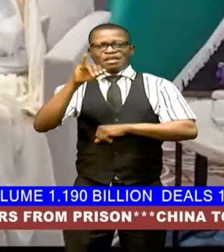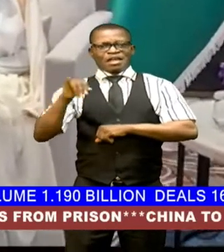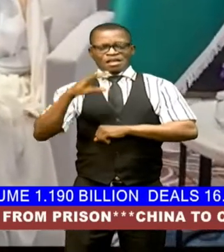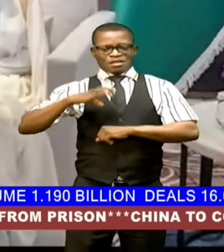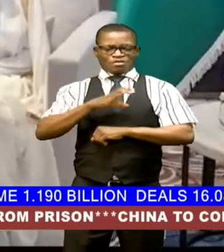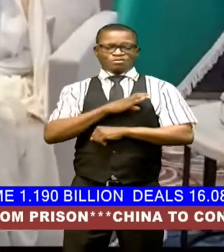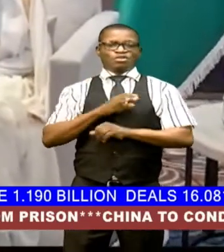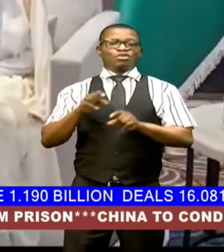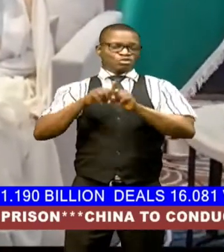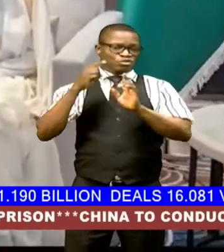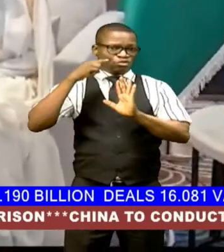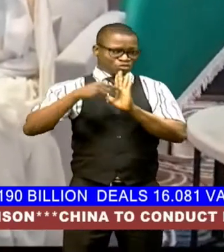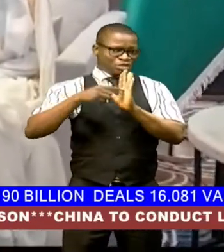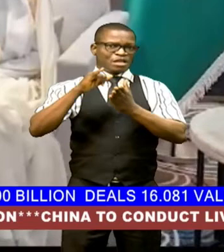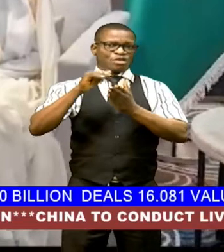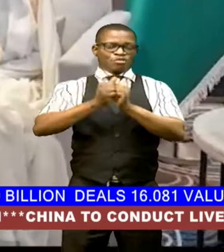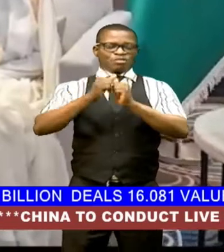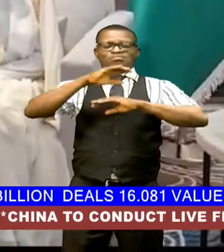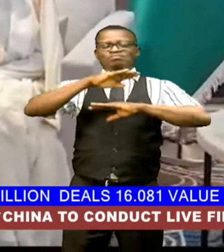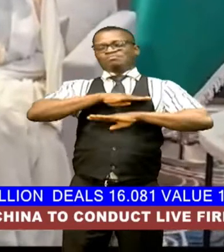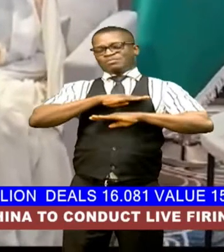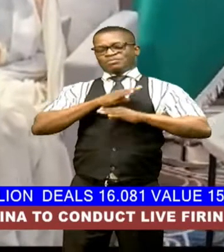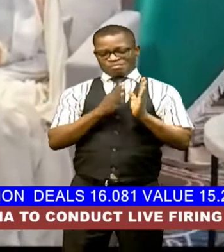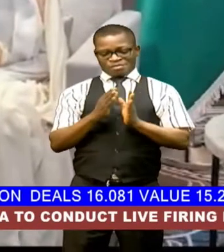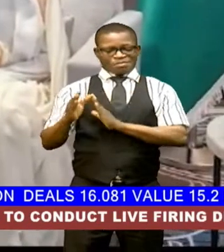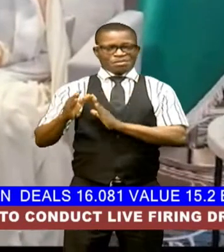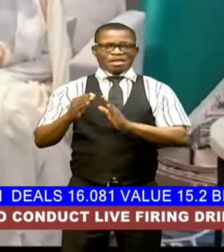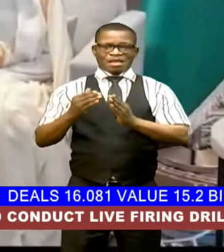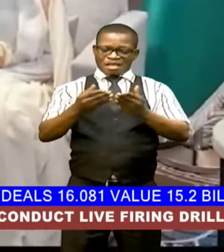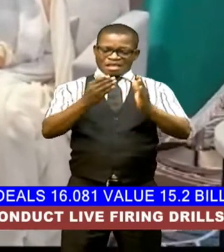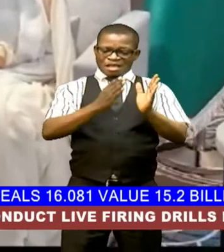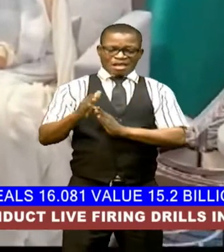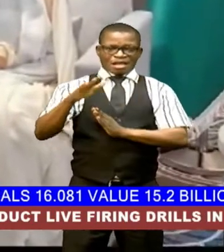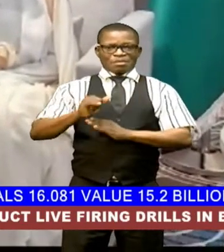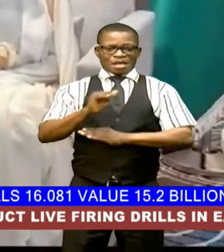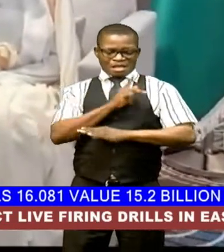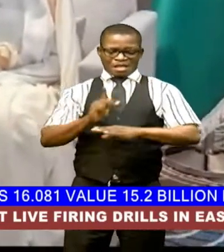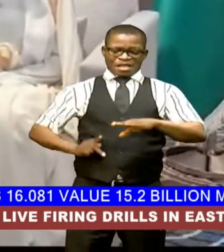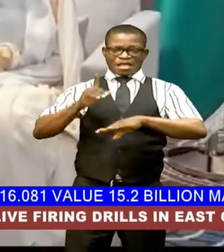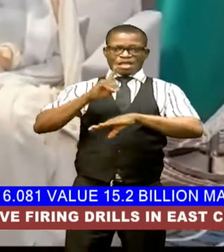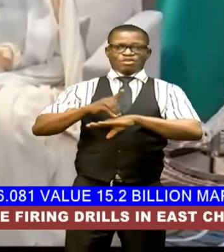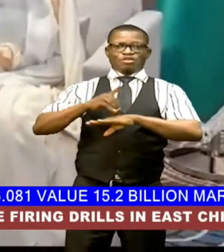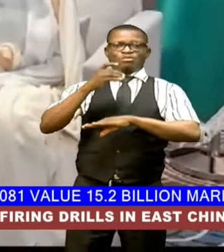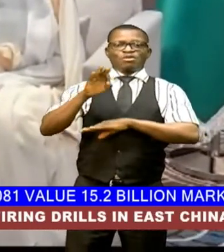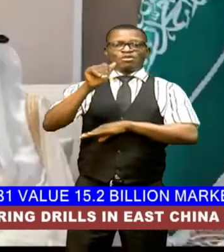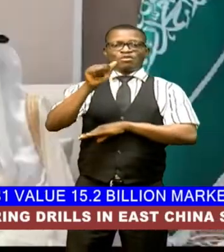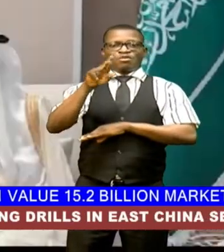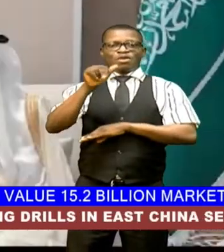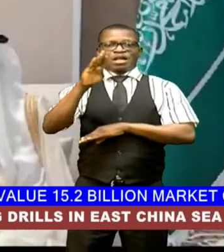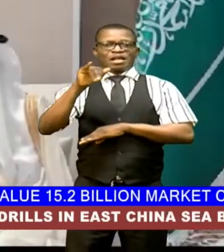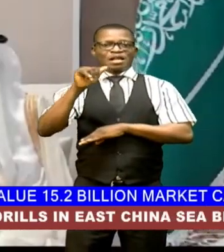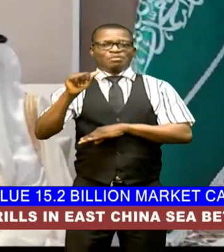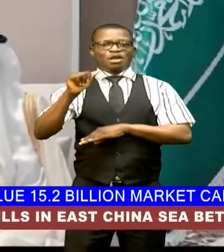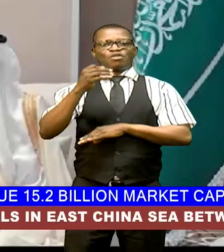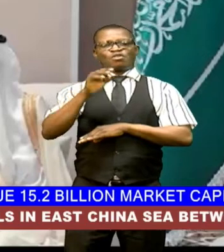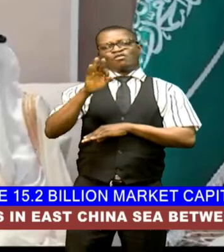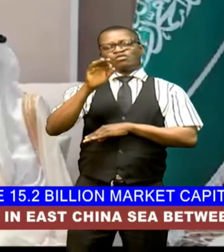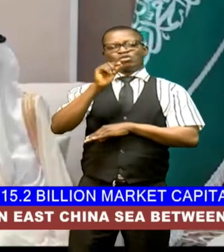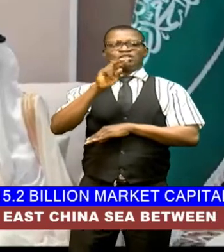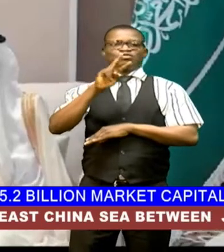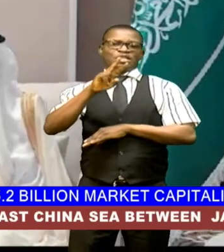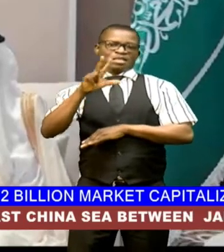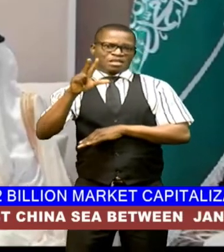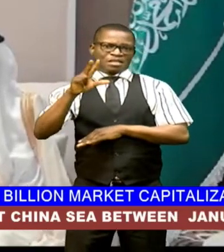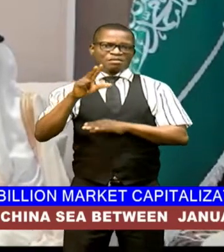noted with satisfaction the arrangements put in place by the kingdom of saudi arabia in improving the 2023 hajj operations